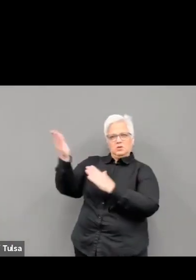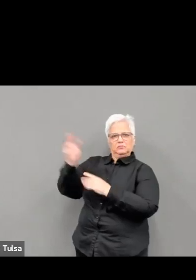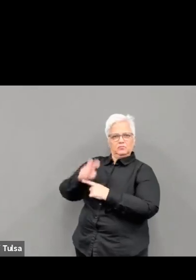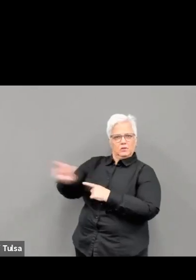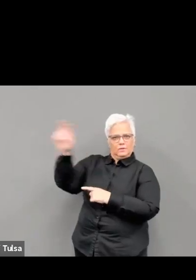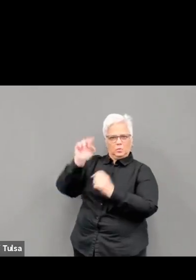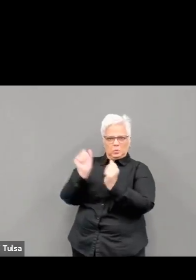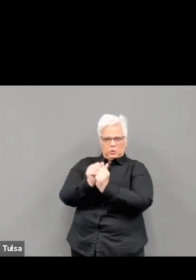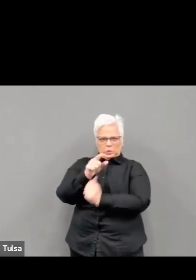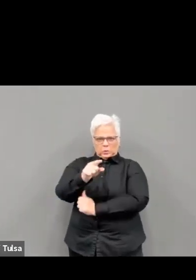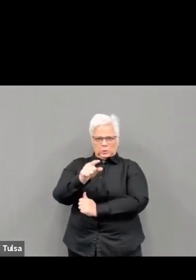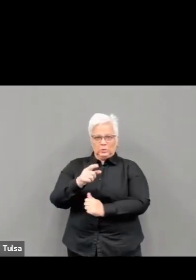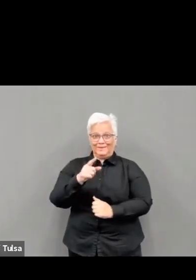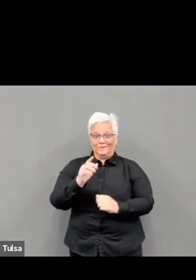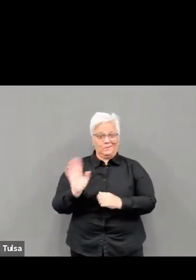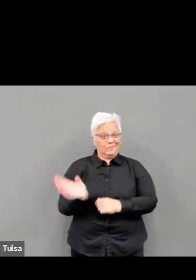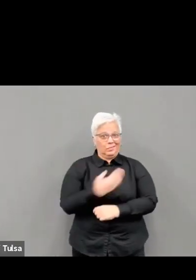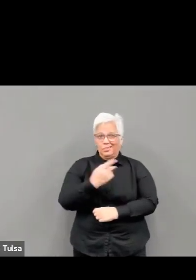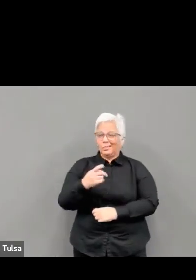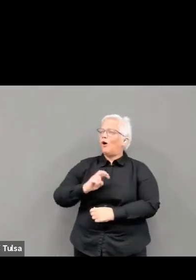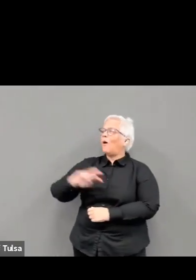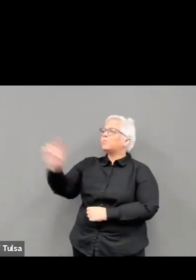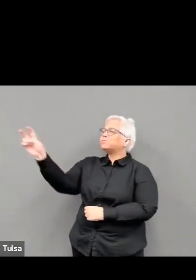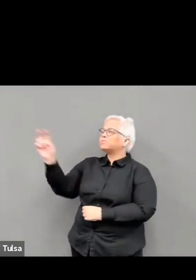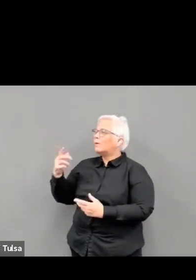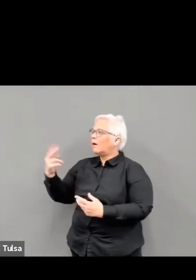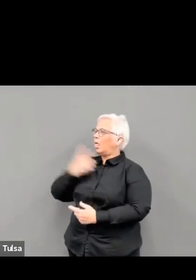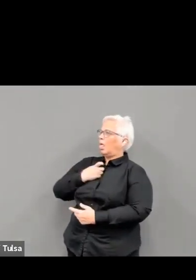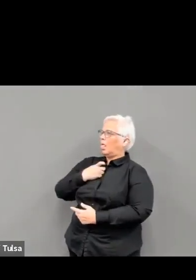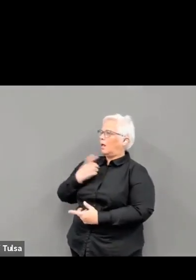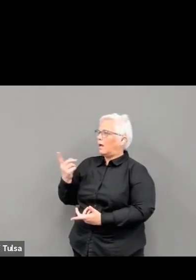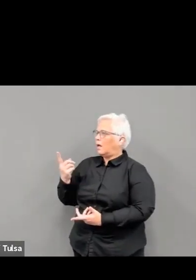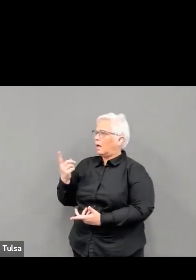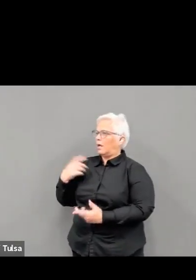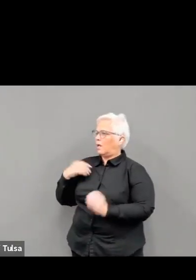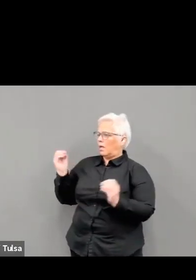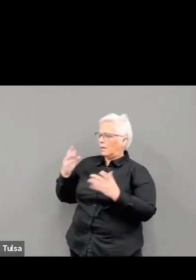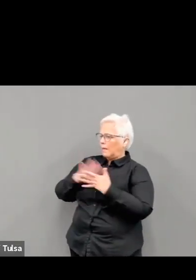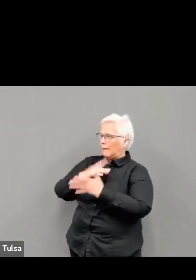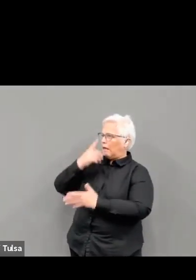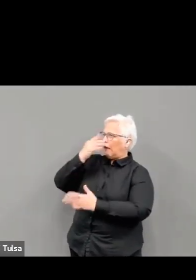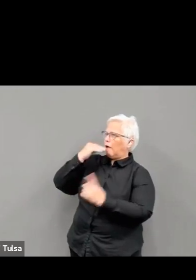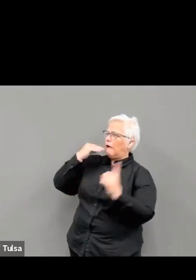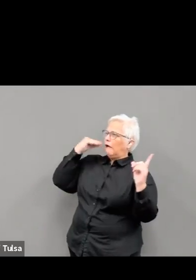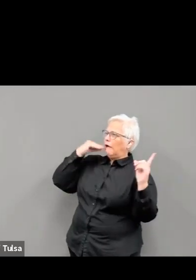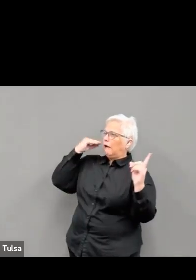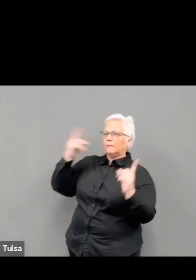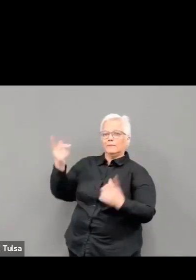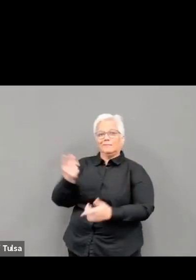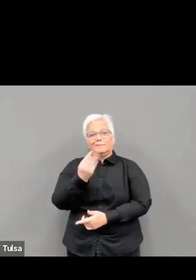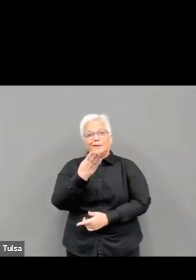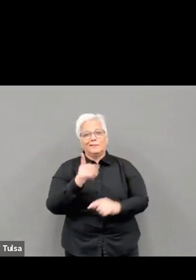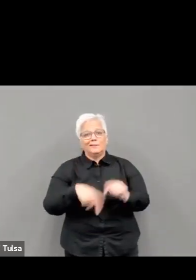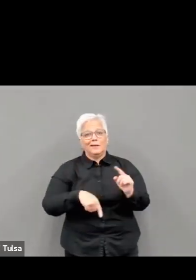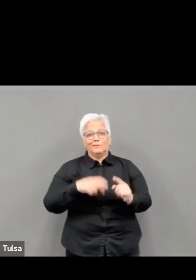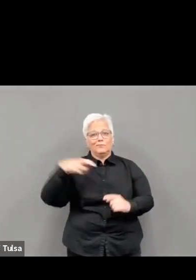mode. Hopefully we can return to life, which is what a goal that we all want. We are encouraged that we pass the